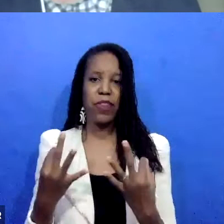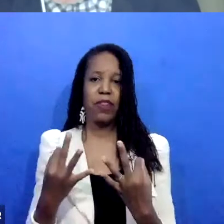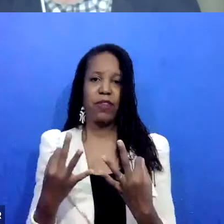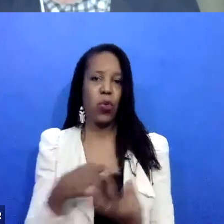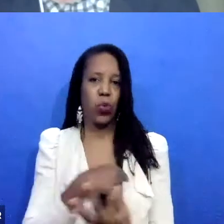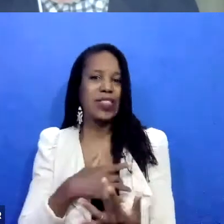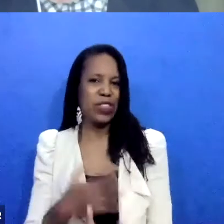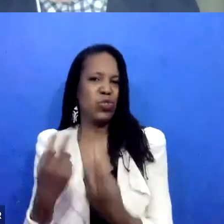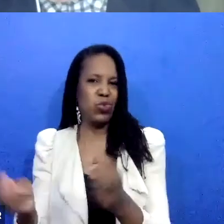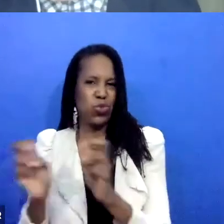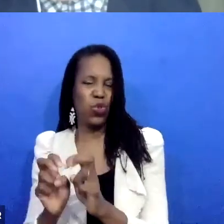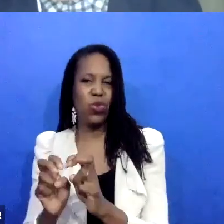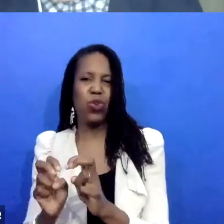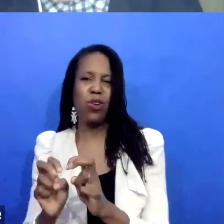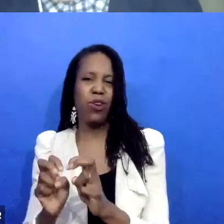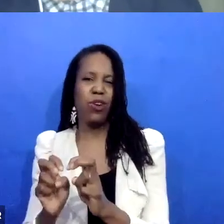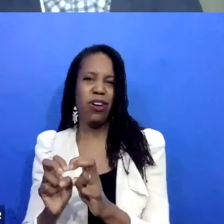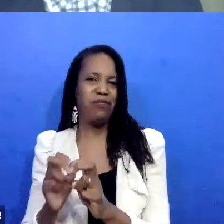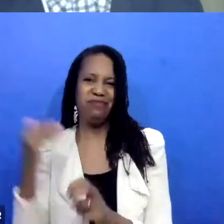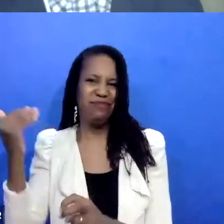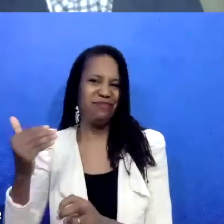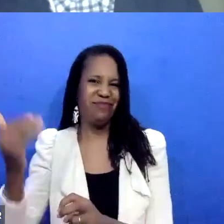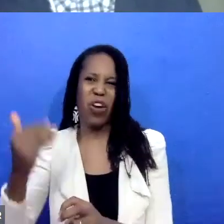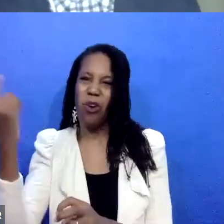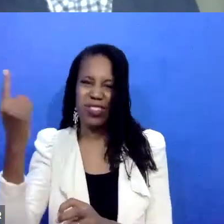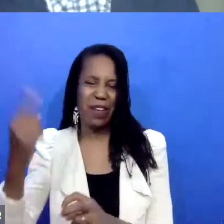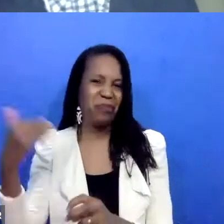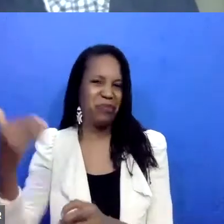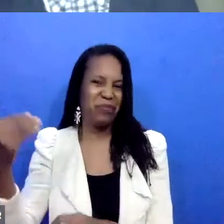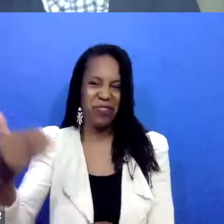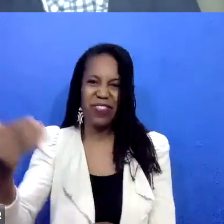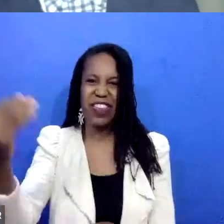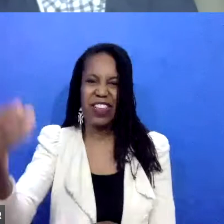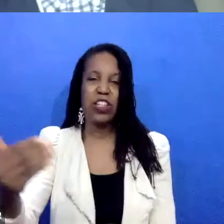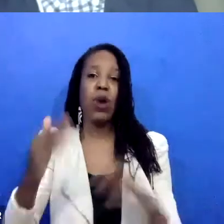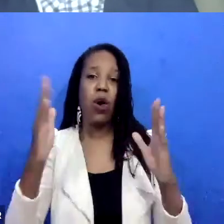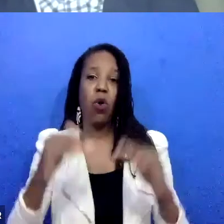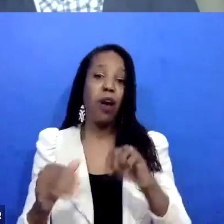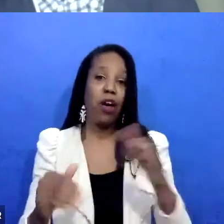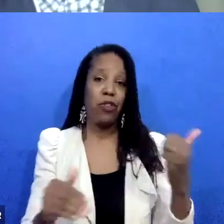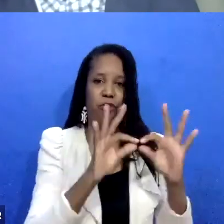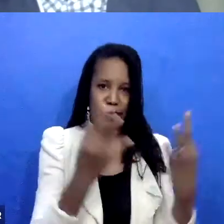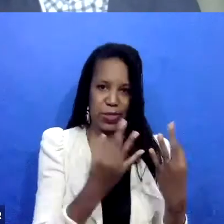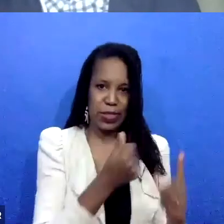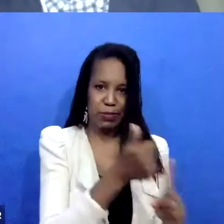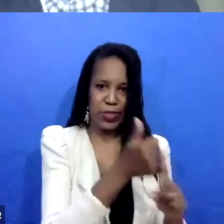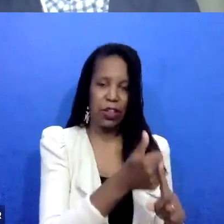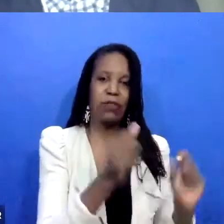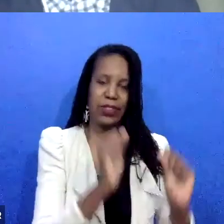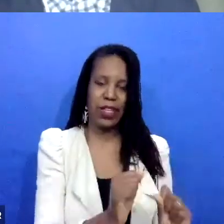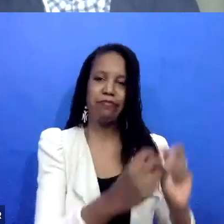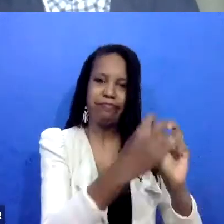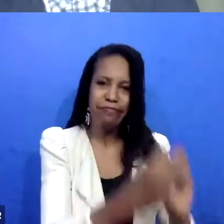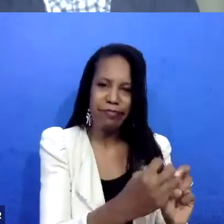the time in our family. Circle is a pretty regular thing. When I am in conflict with my child, when I am in conflict with my